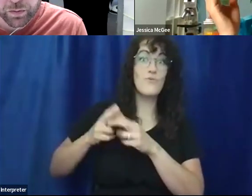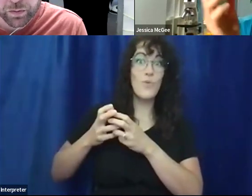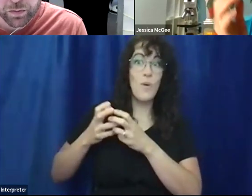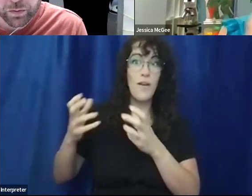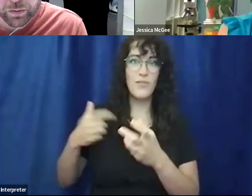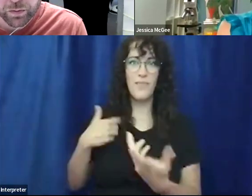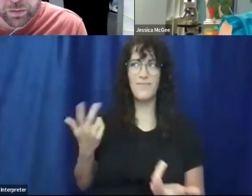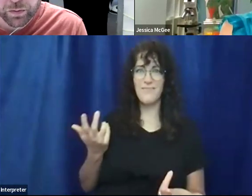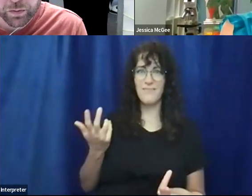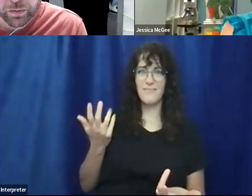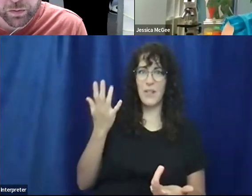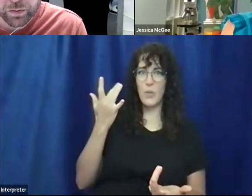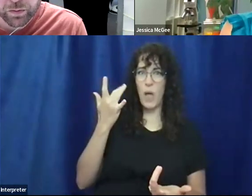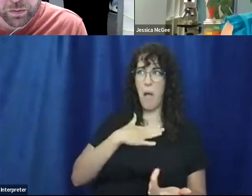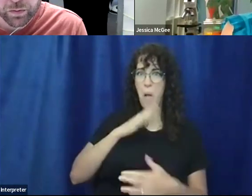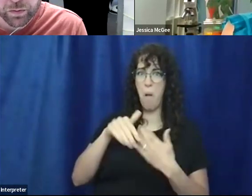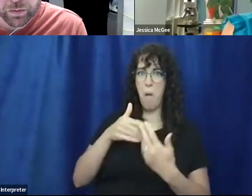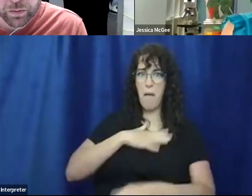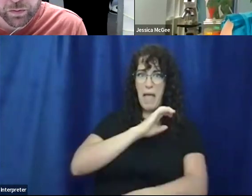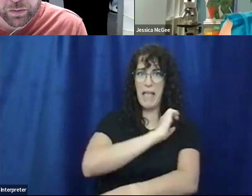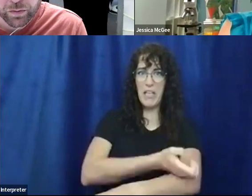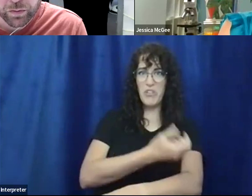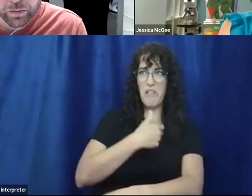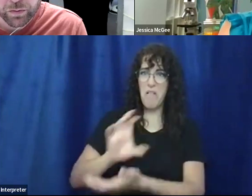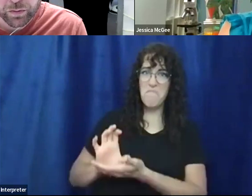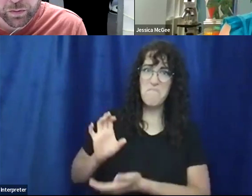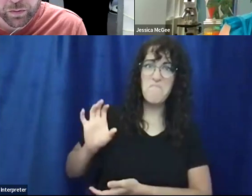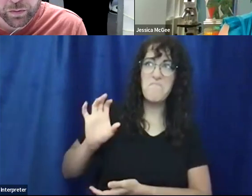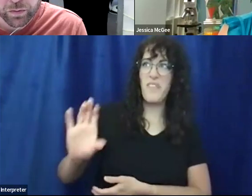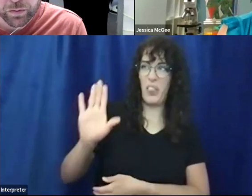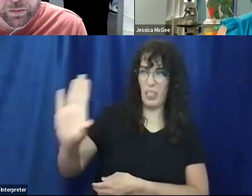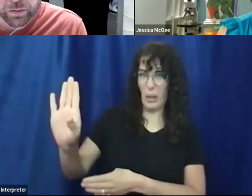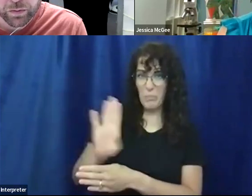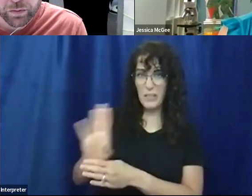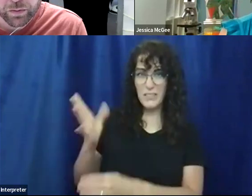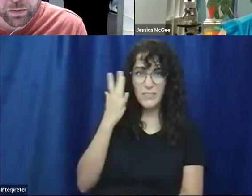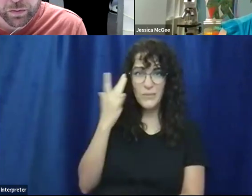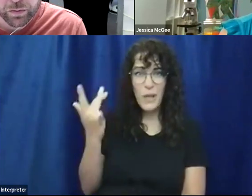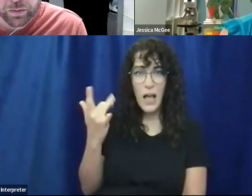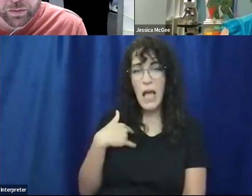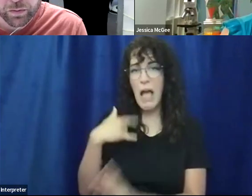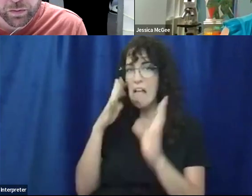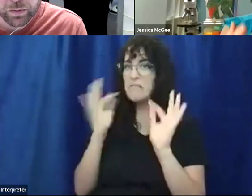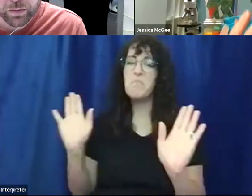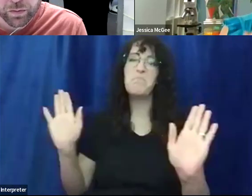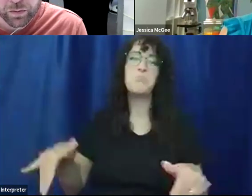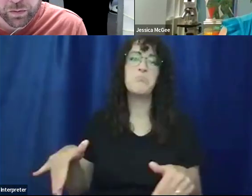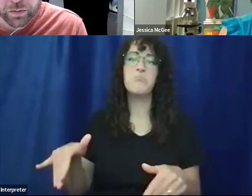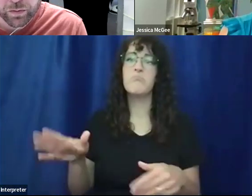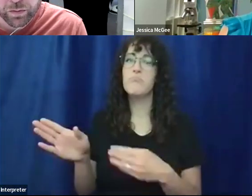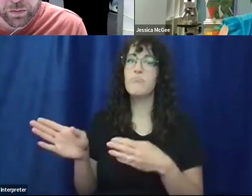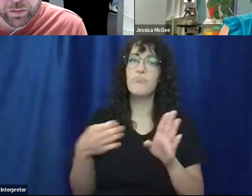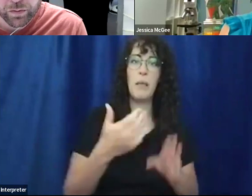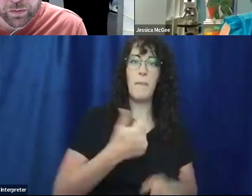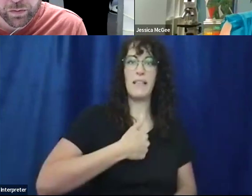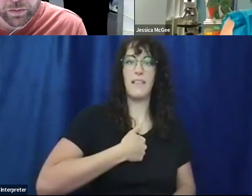why am I putting all of this energy into someone else's business? Um, and that was when I decided to go out on my own and the arrangement I made